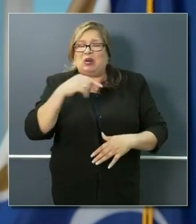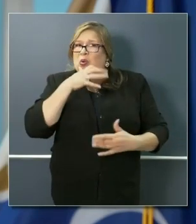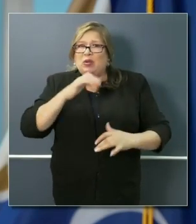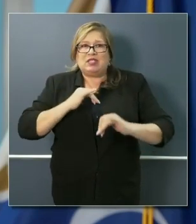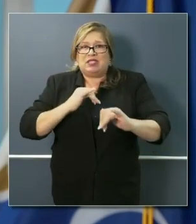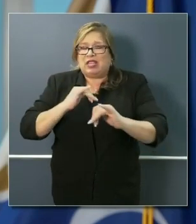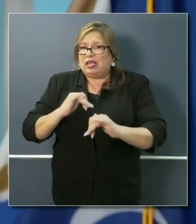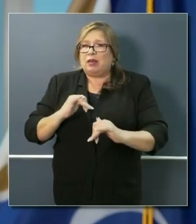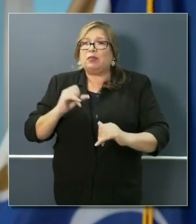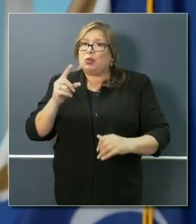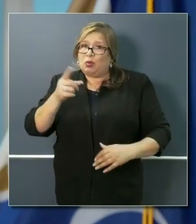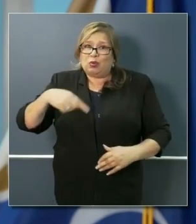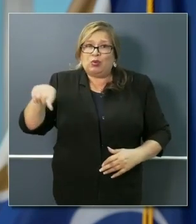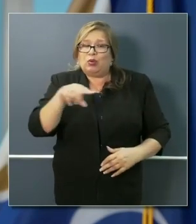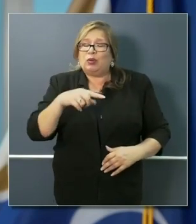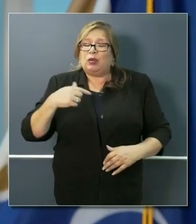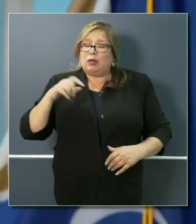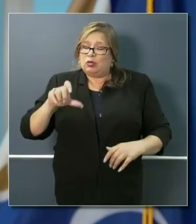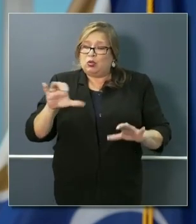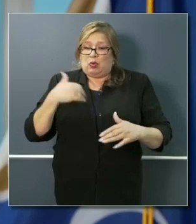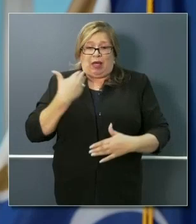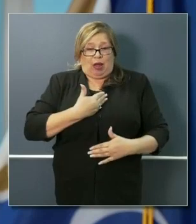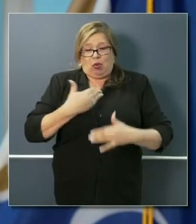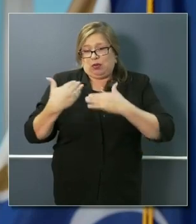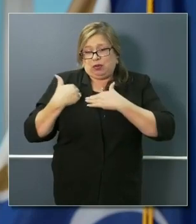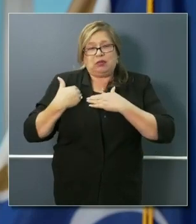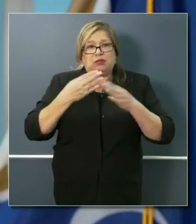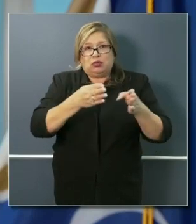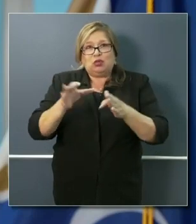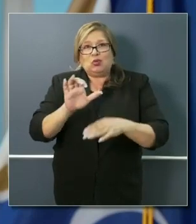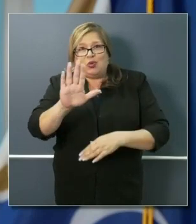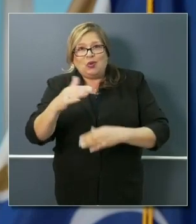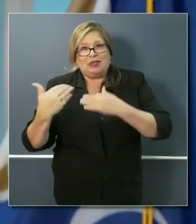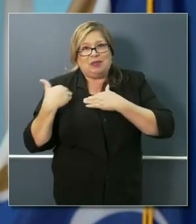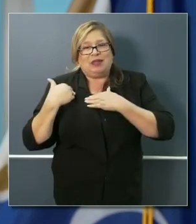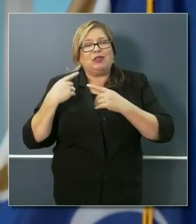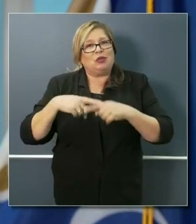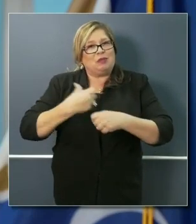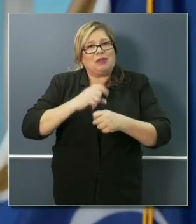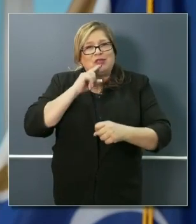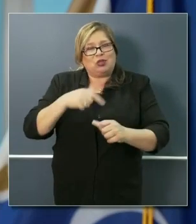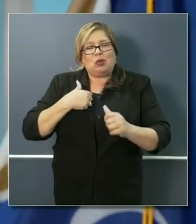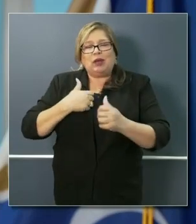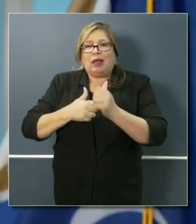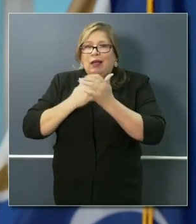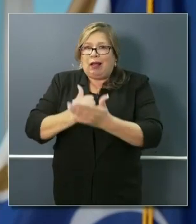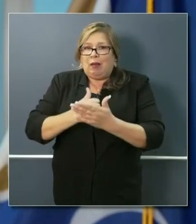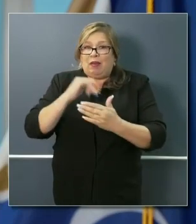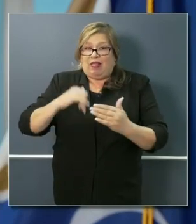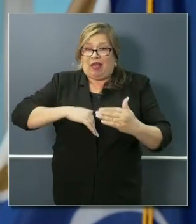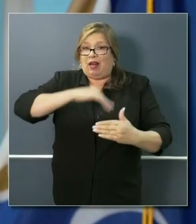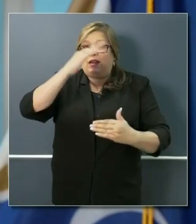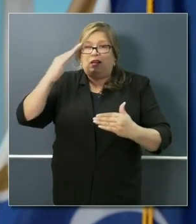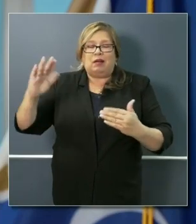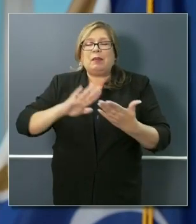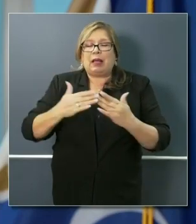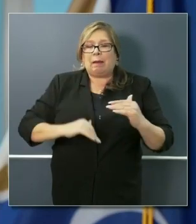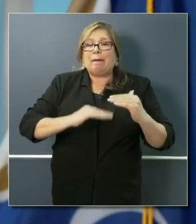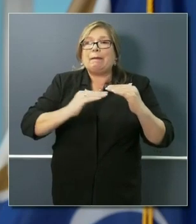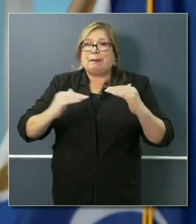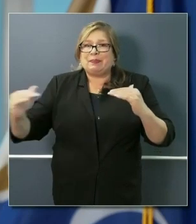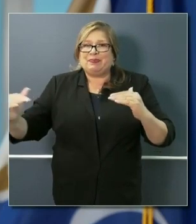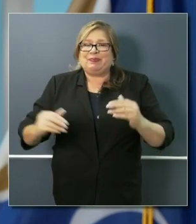our part to do more to bend that curve. Final point I want to make is we